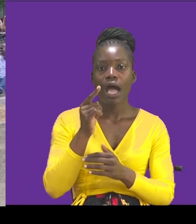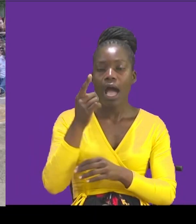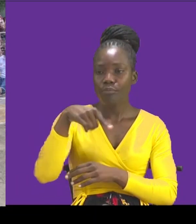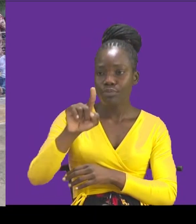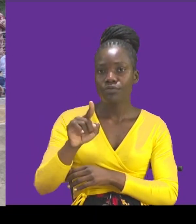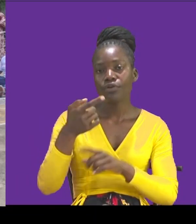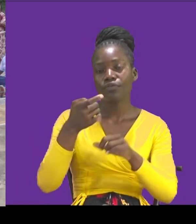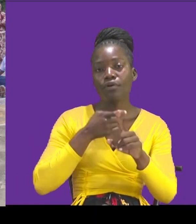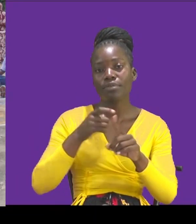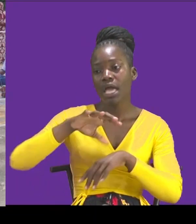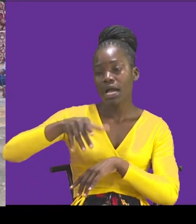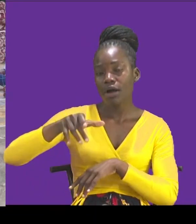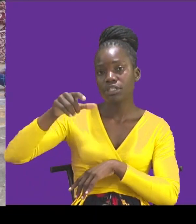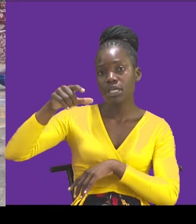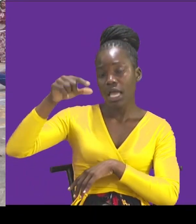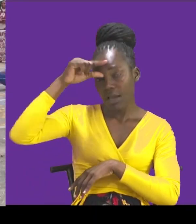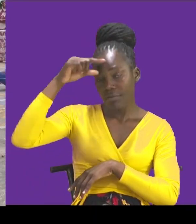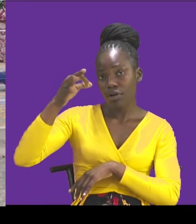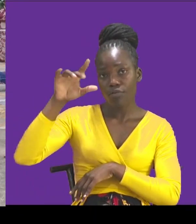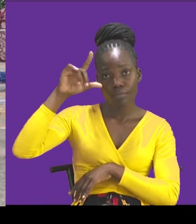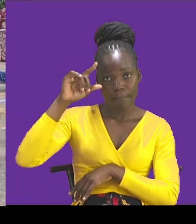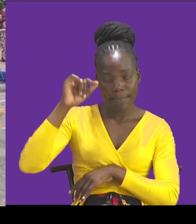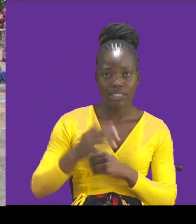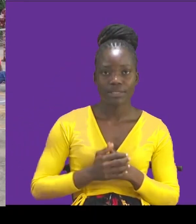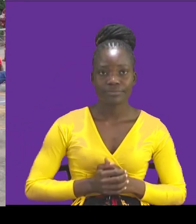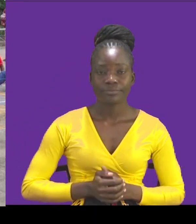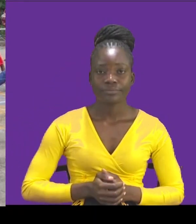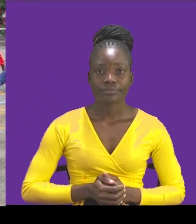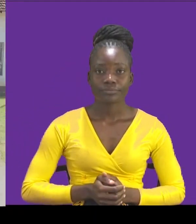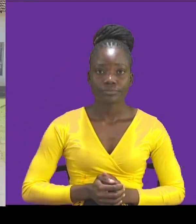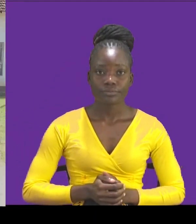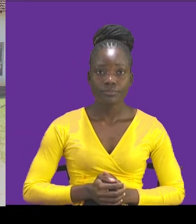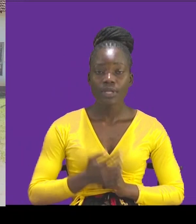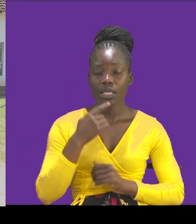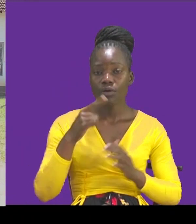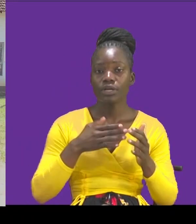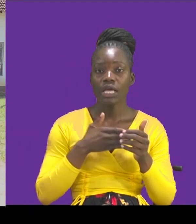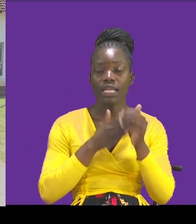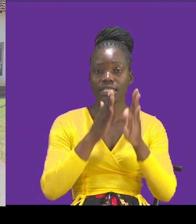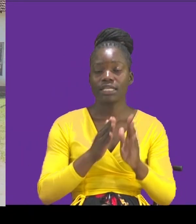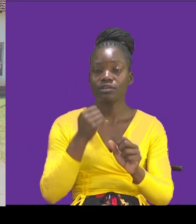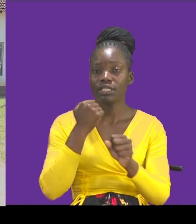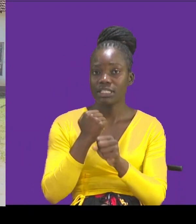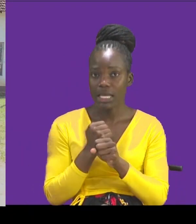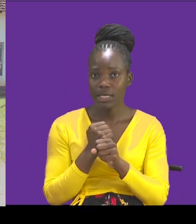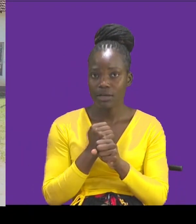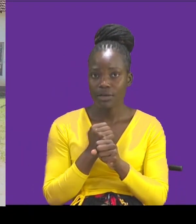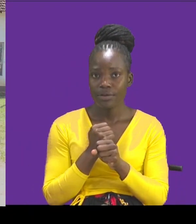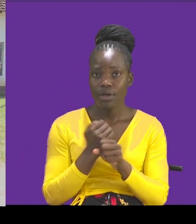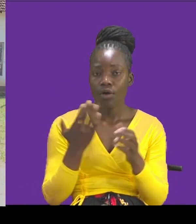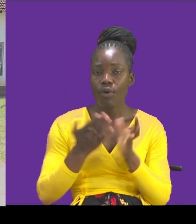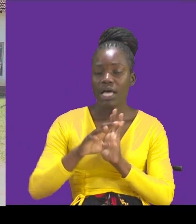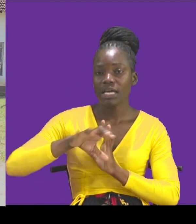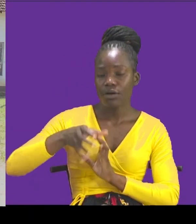Government of Mombasa. Because it is enshrined in the Constitution that legislation is normally done at the County